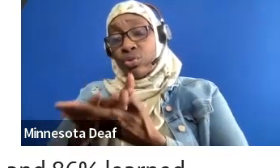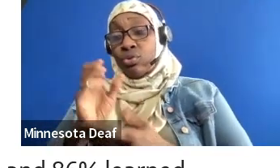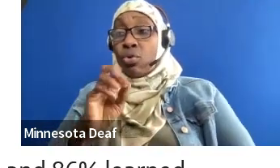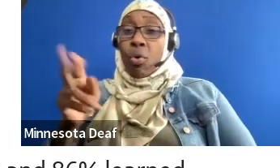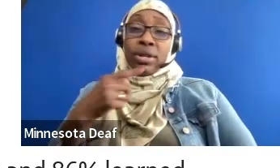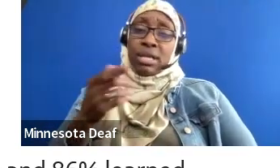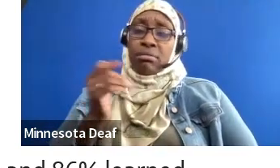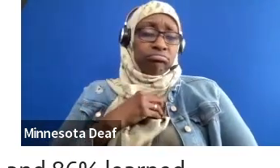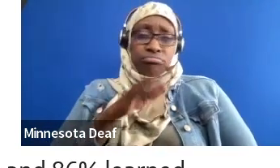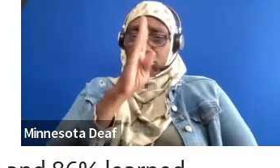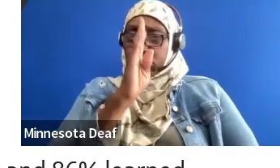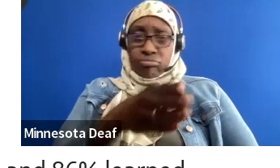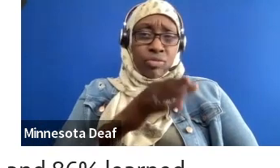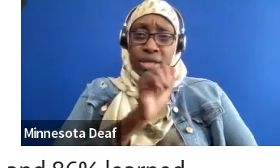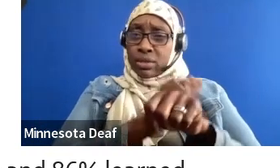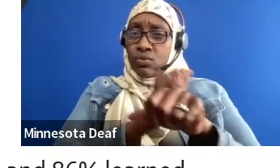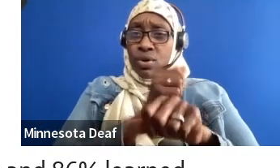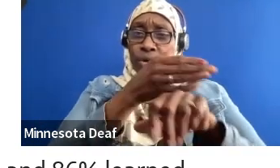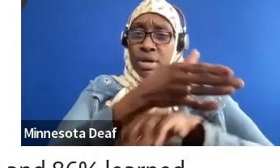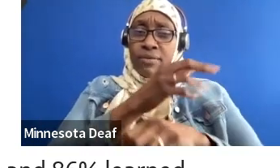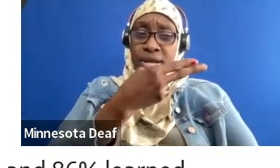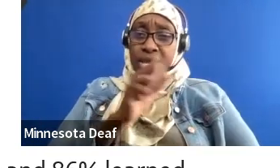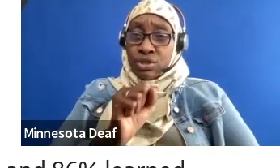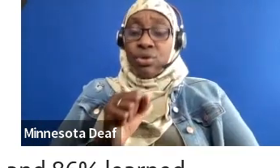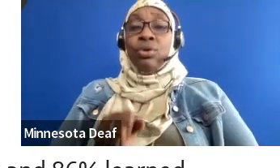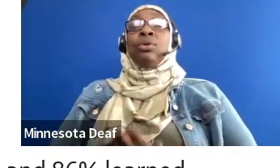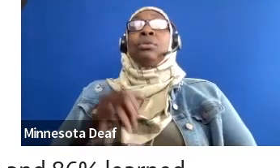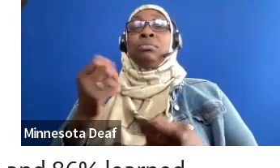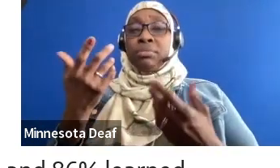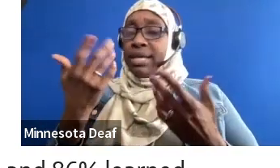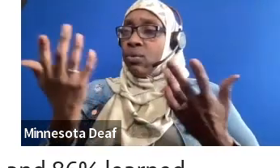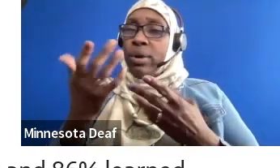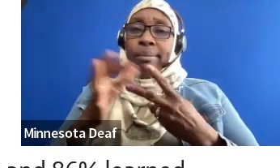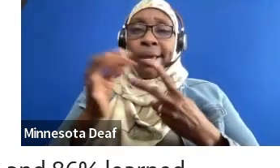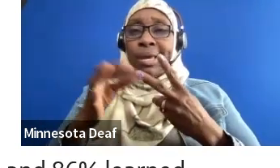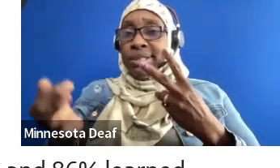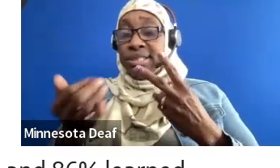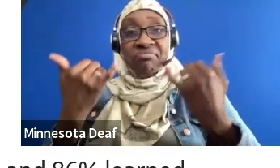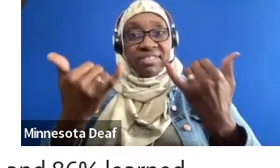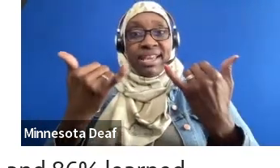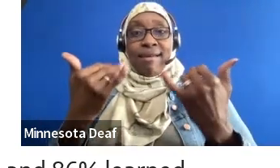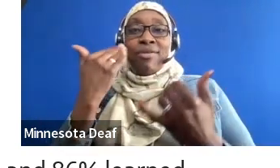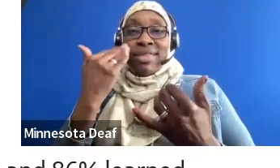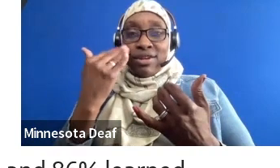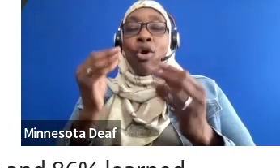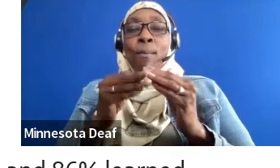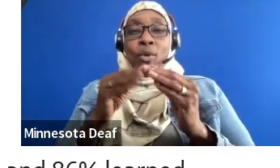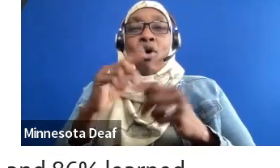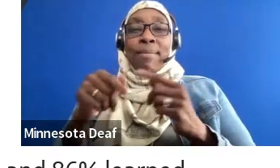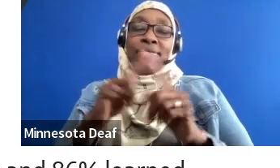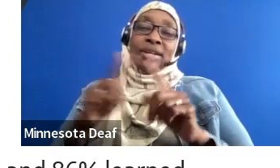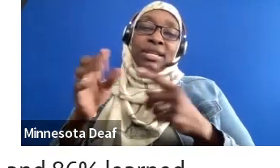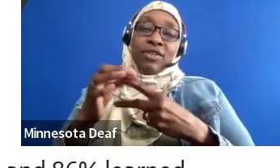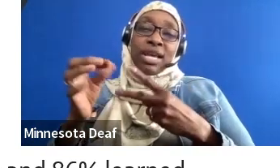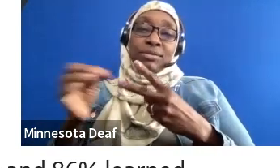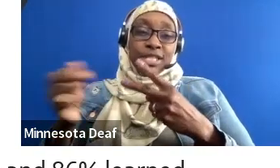programs, they're like, I know a little bit more about my different options after high school, and that's great. And of course, we always love to hear when